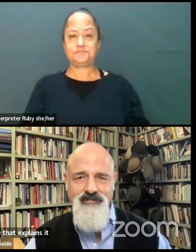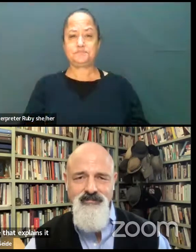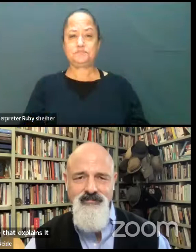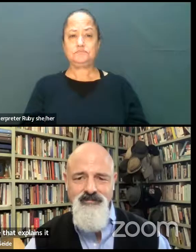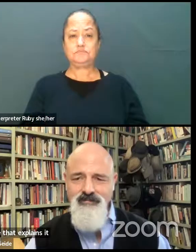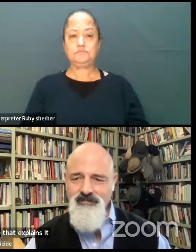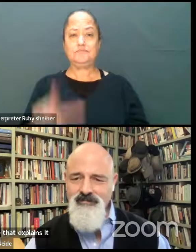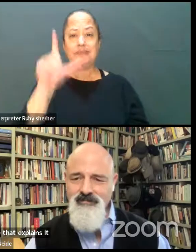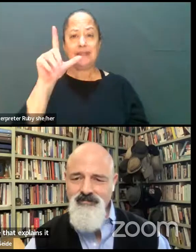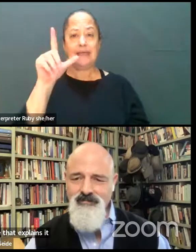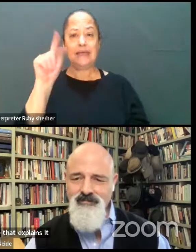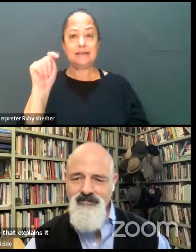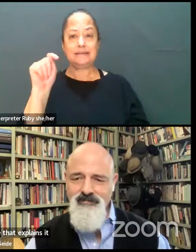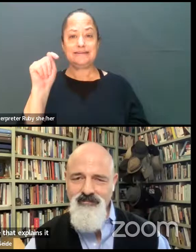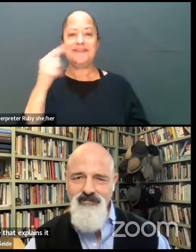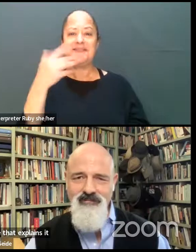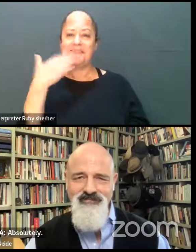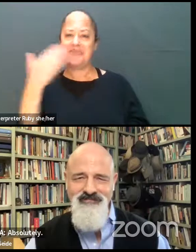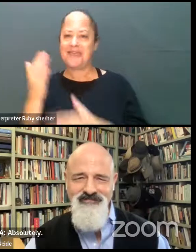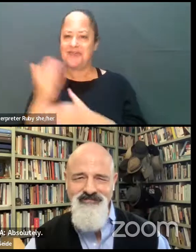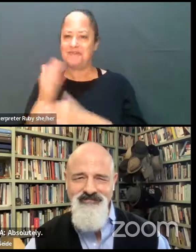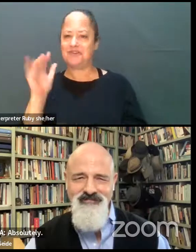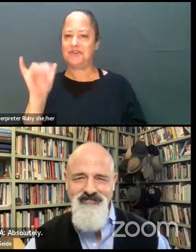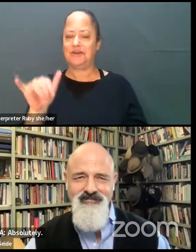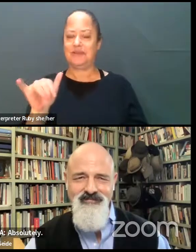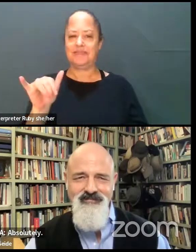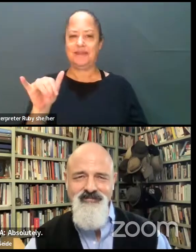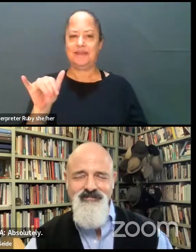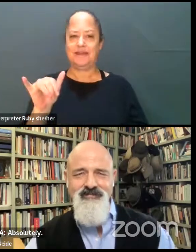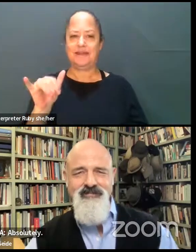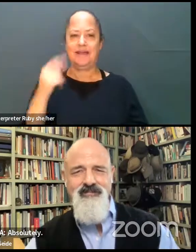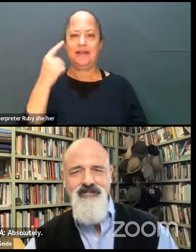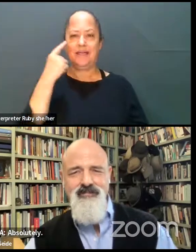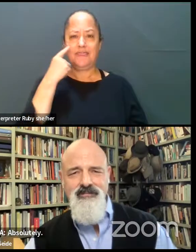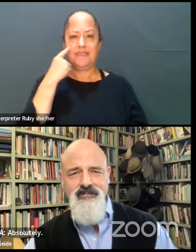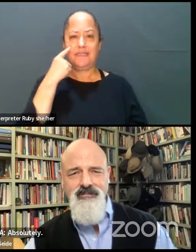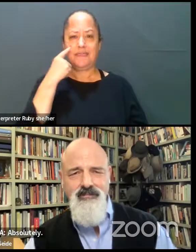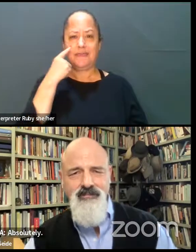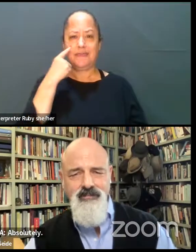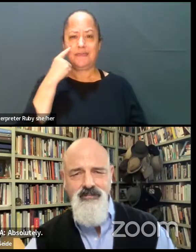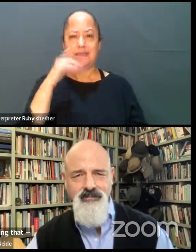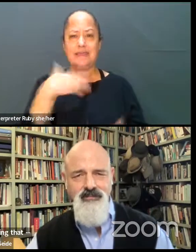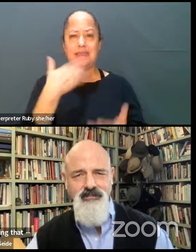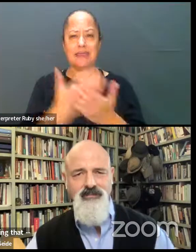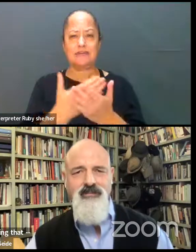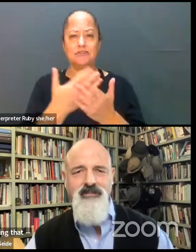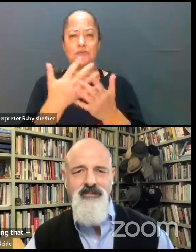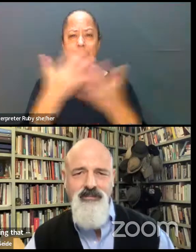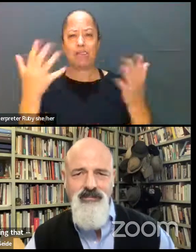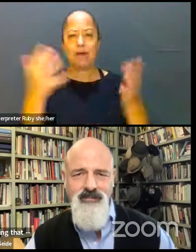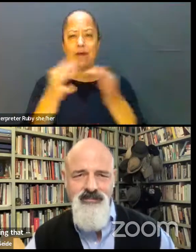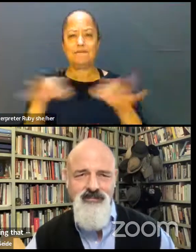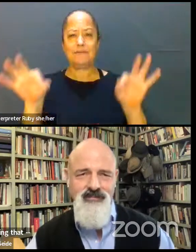LT, can you? Thank you for sharing that. And I think it gets to a lot of really important